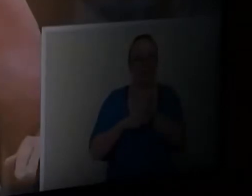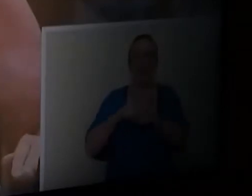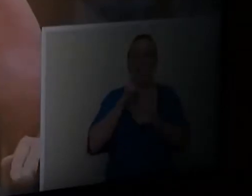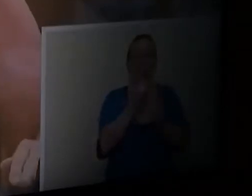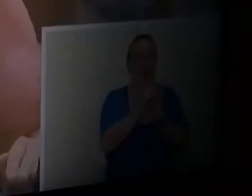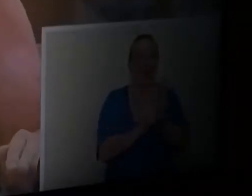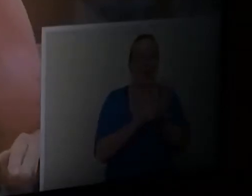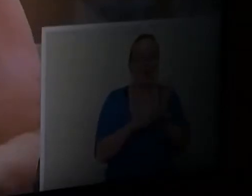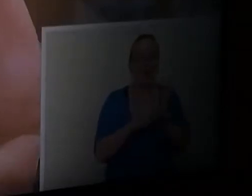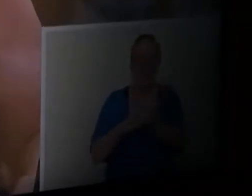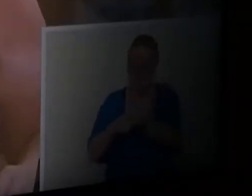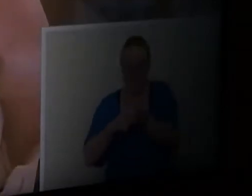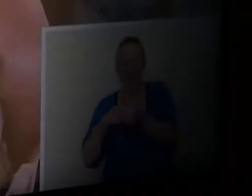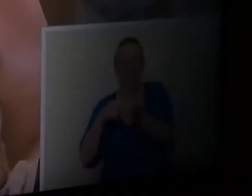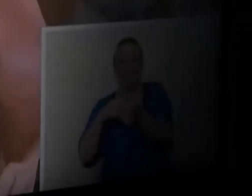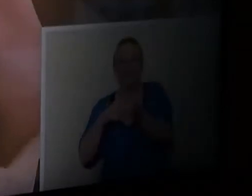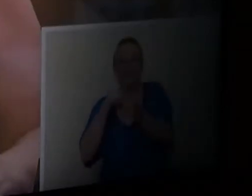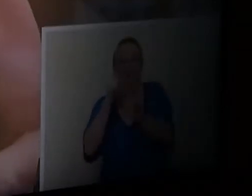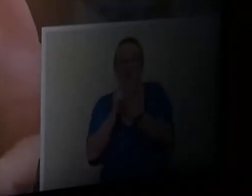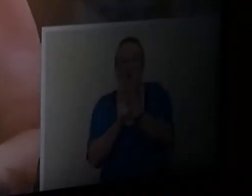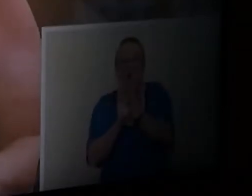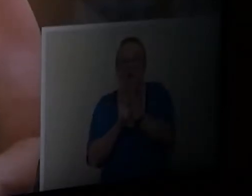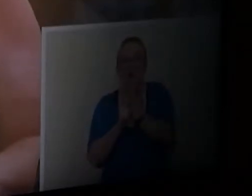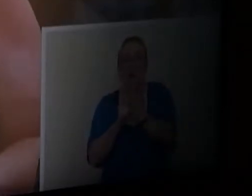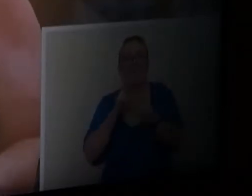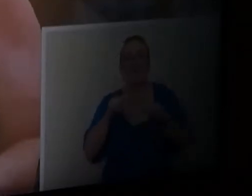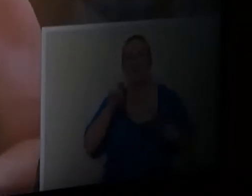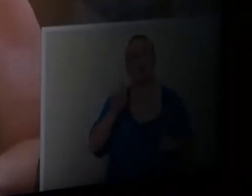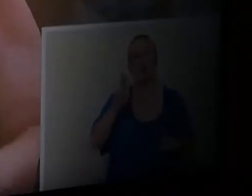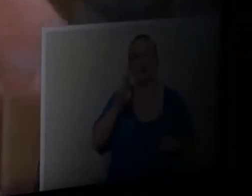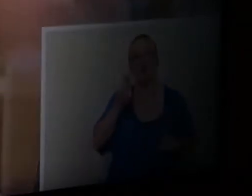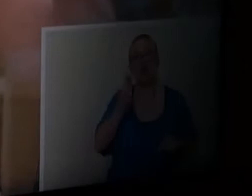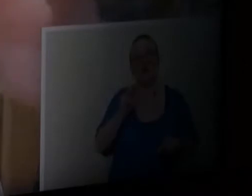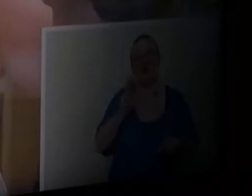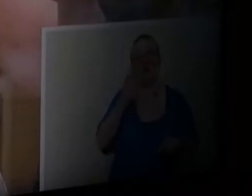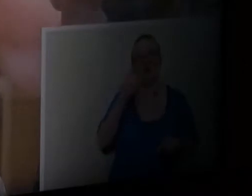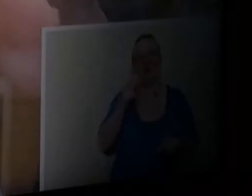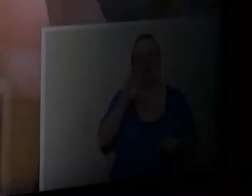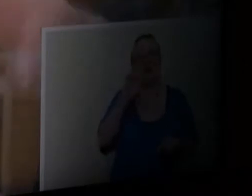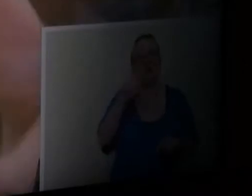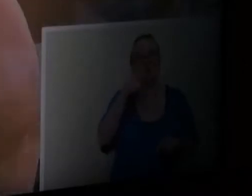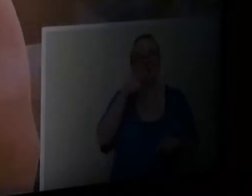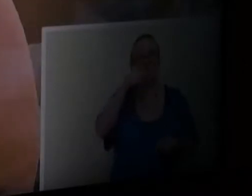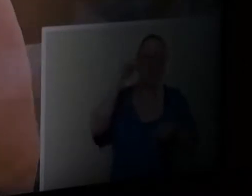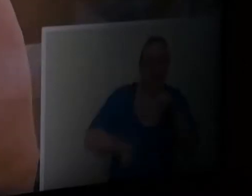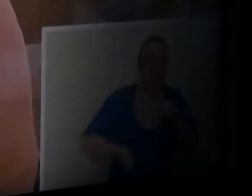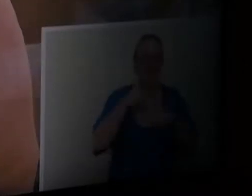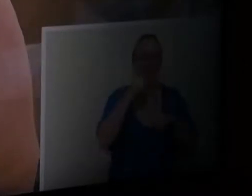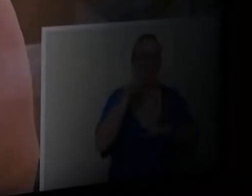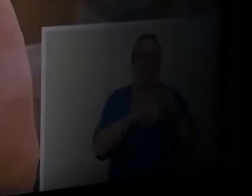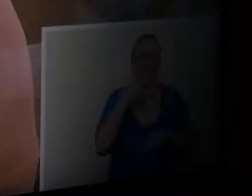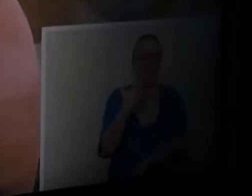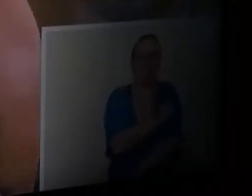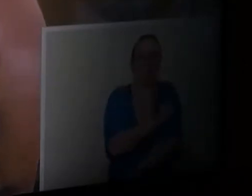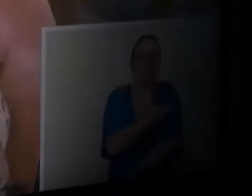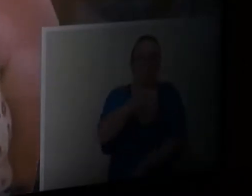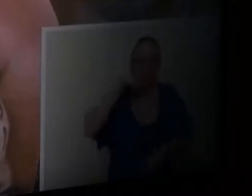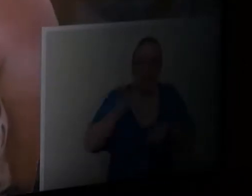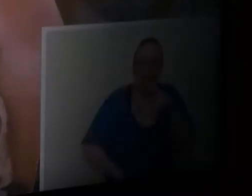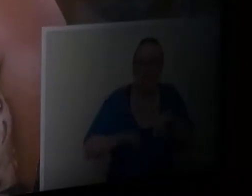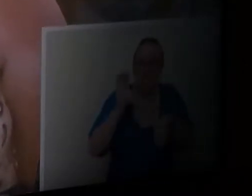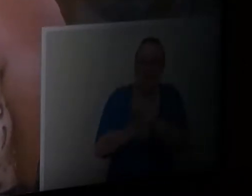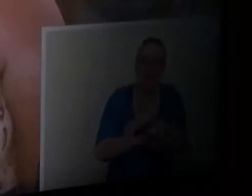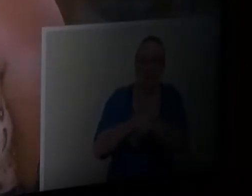is not a law. Mandates are not a law. But the Nuremberg Code says you can't tell people to take a jab. You